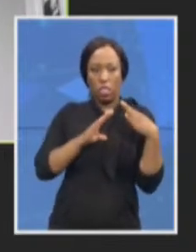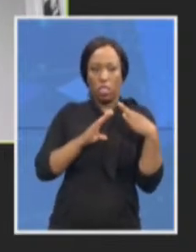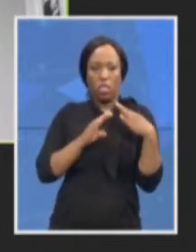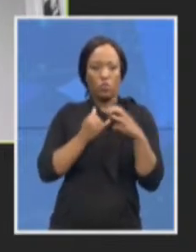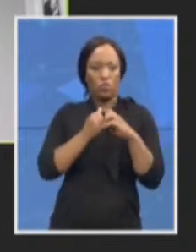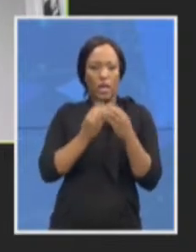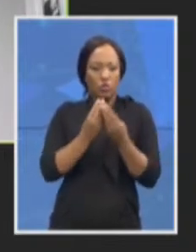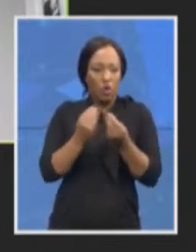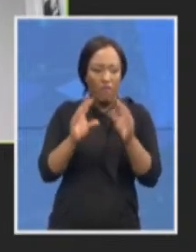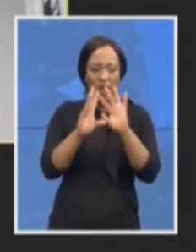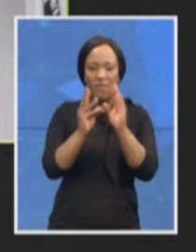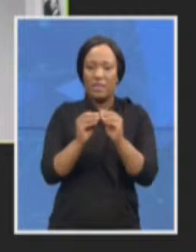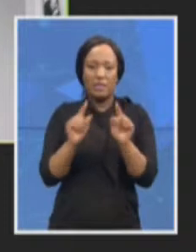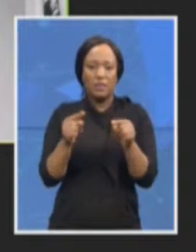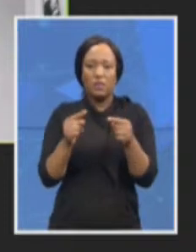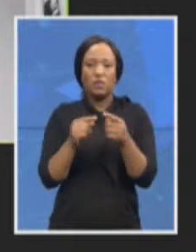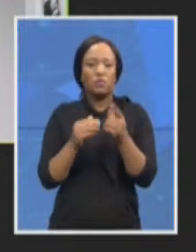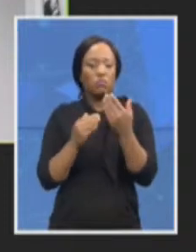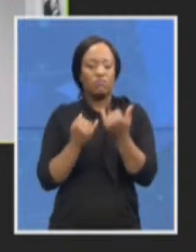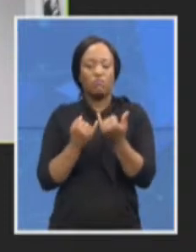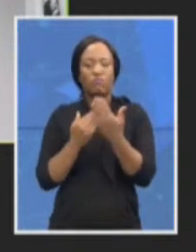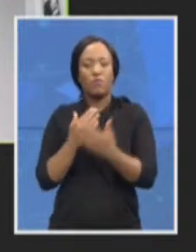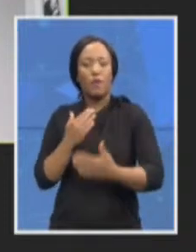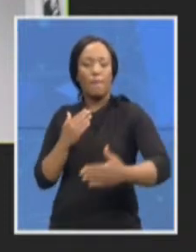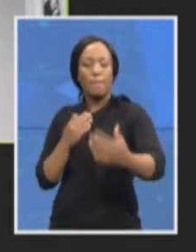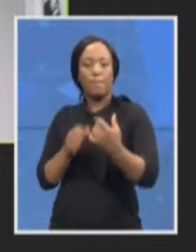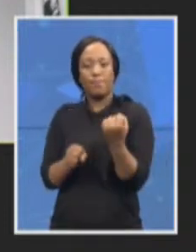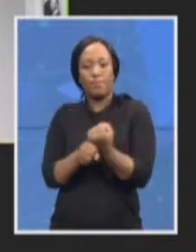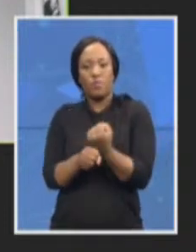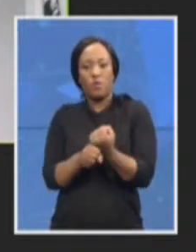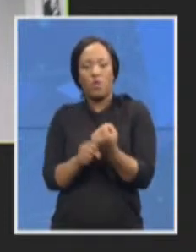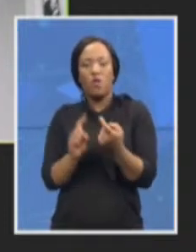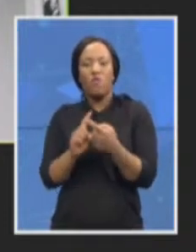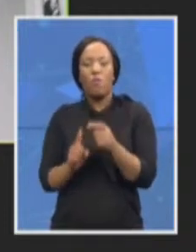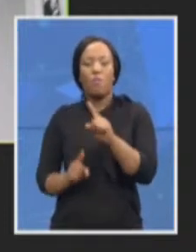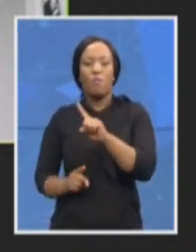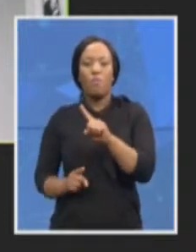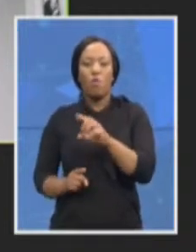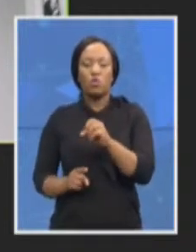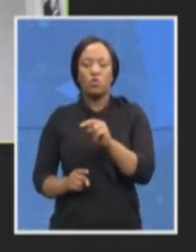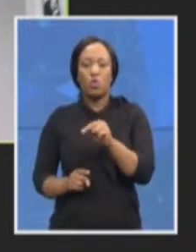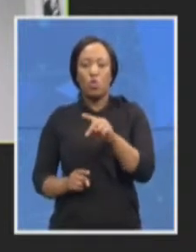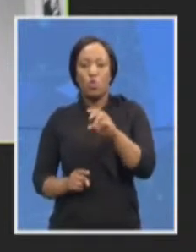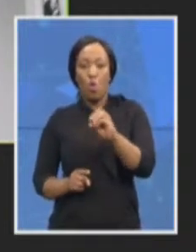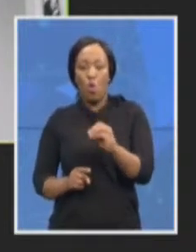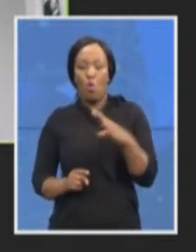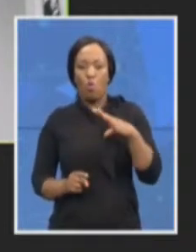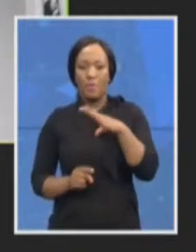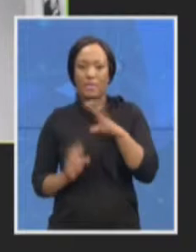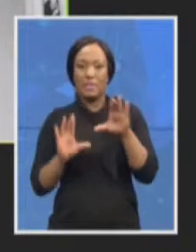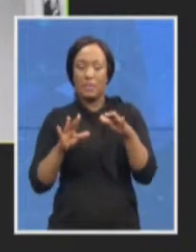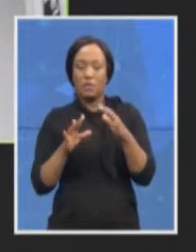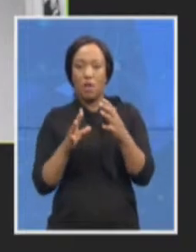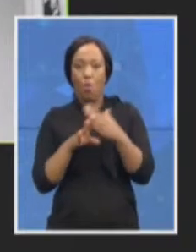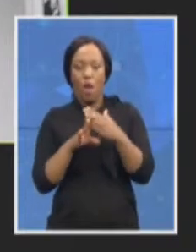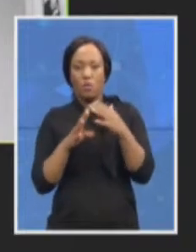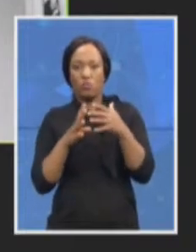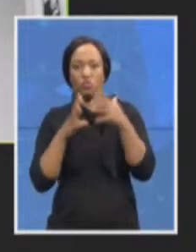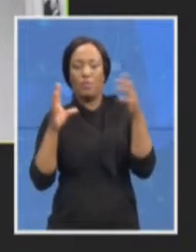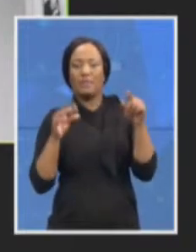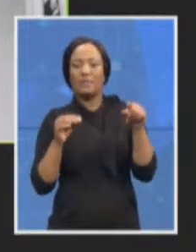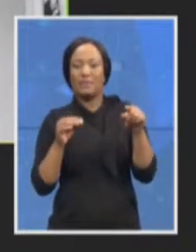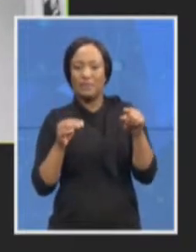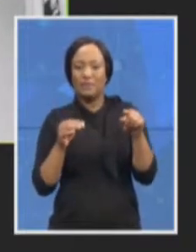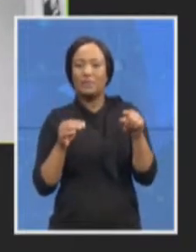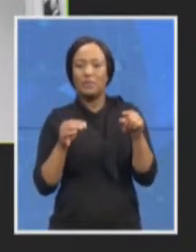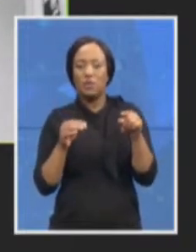an avalanche of work coming from the Zondo Commission as well. So we really need to enhance that ability to be very strategic and focused in terms of what